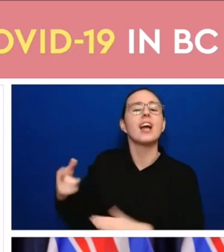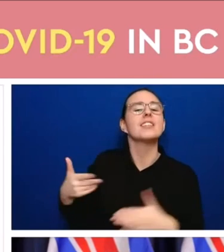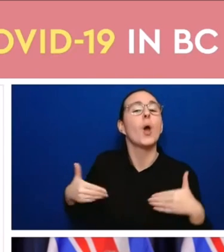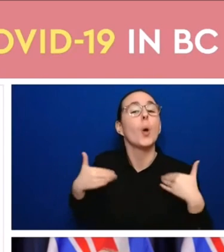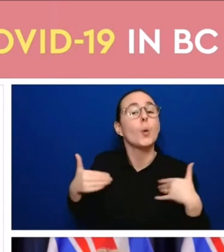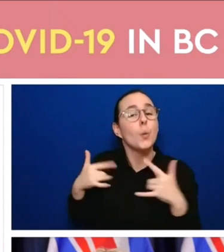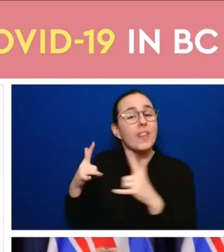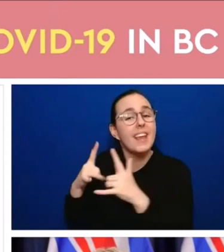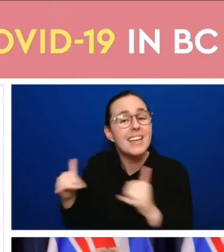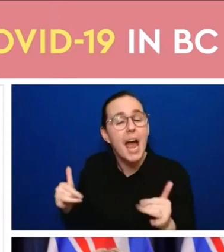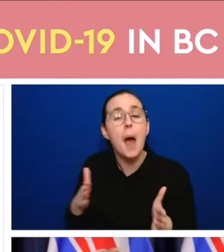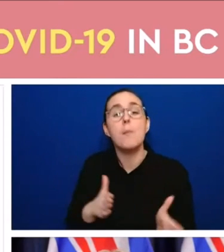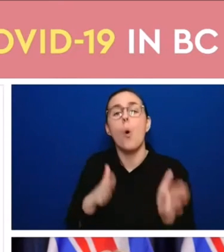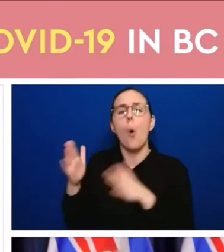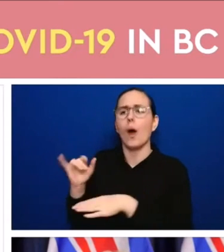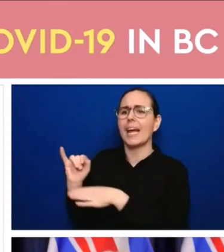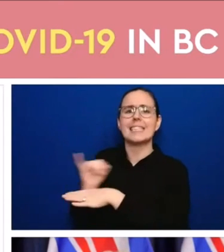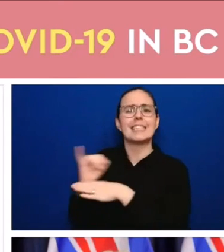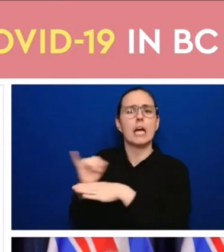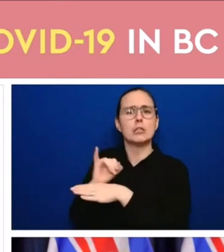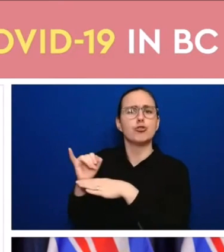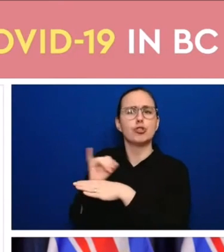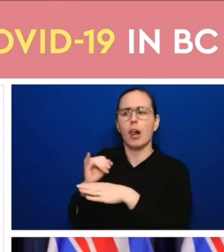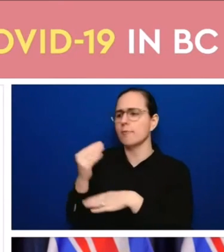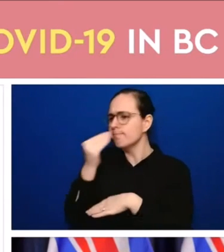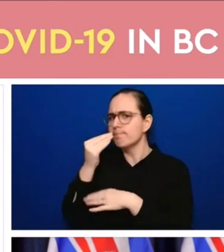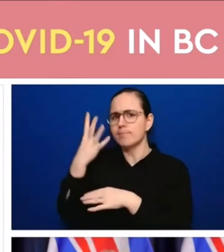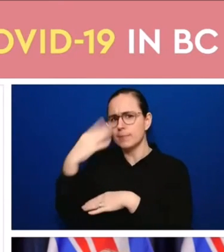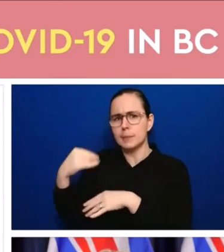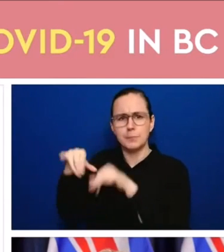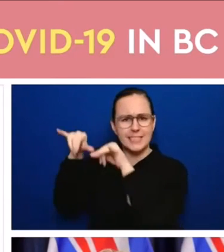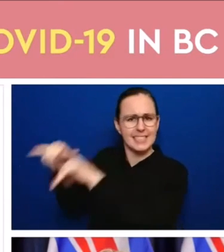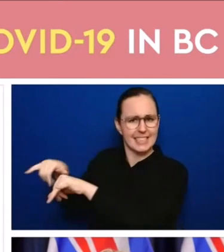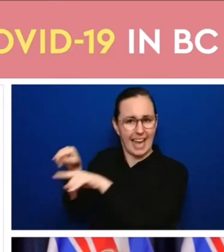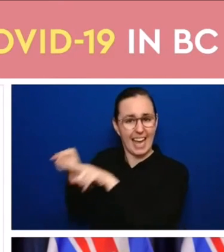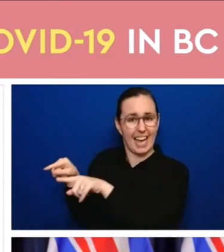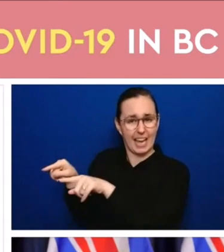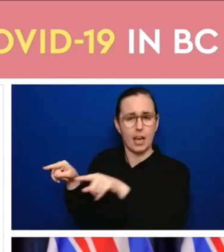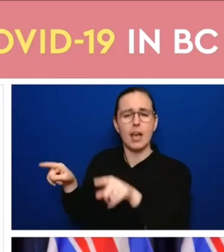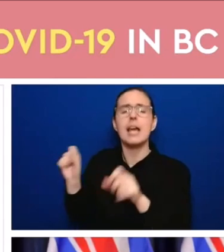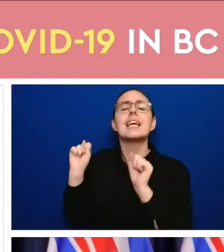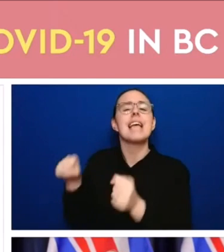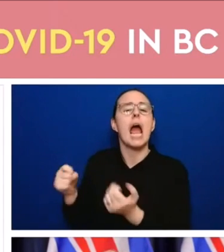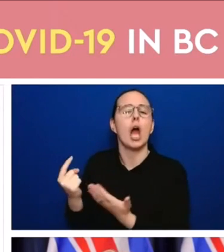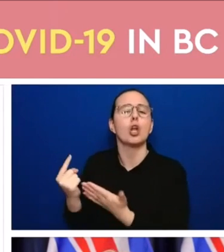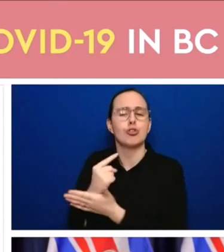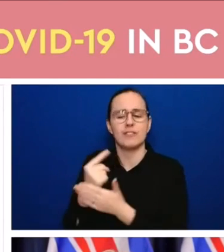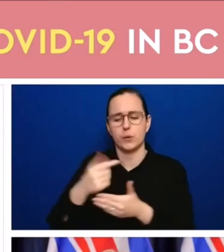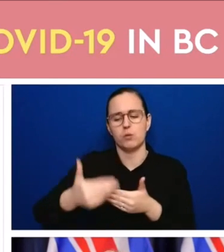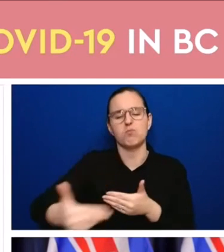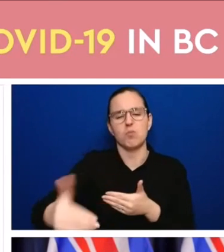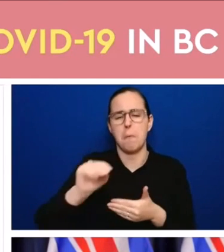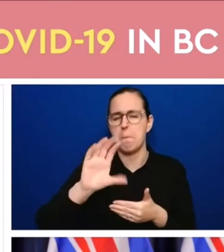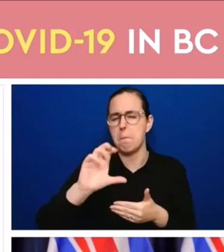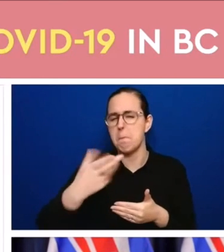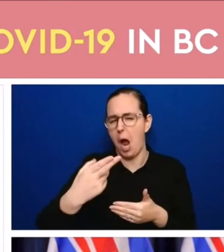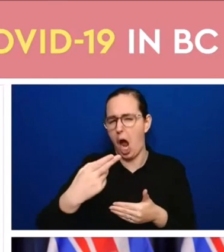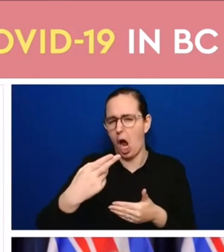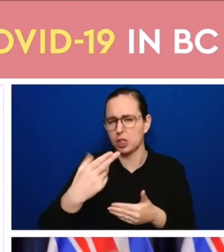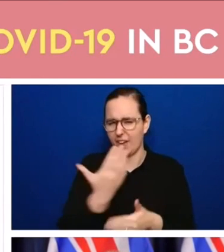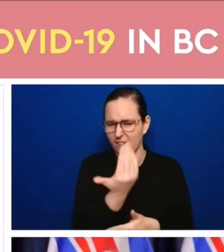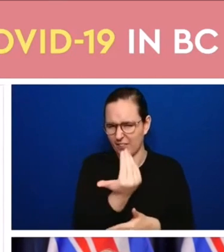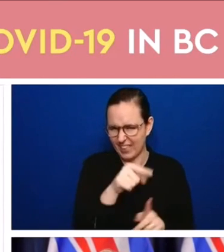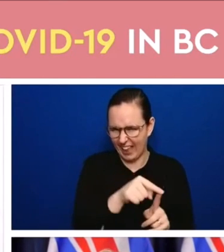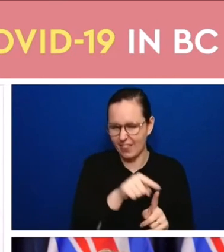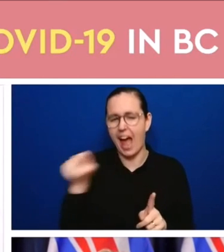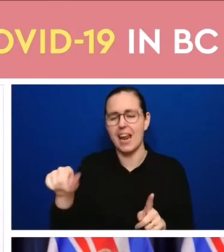so that's where we are right now I want to say how proud I am of people in British Columbia for stepping up and doing what you